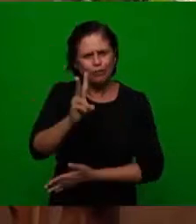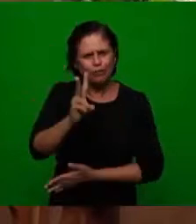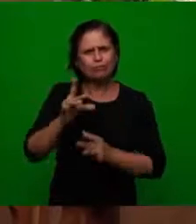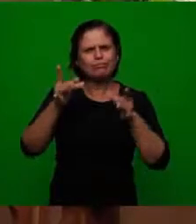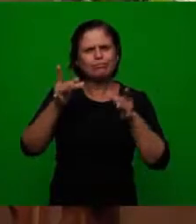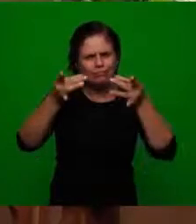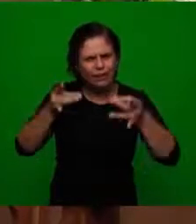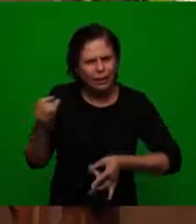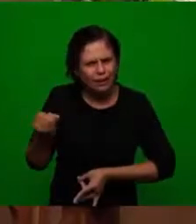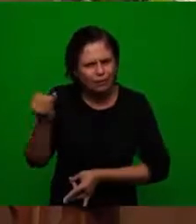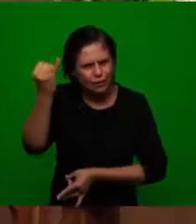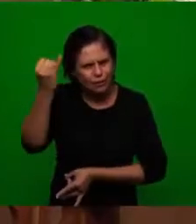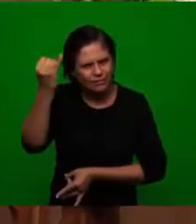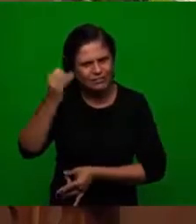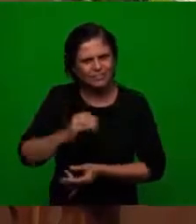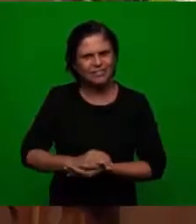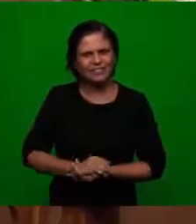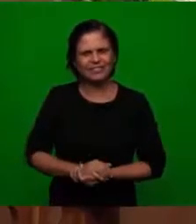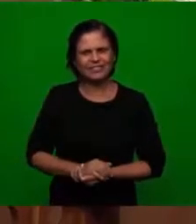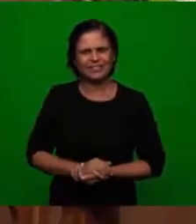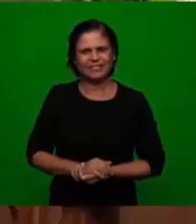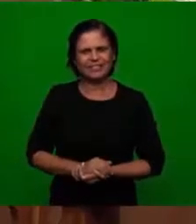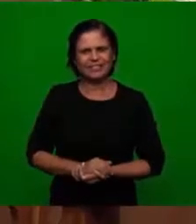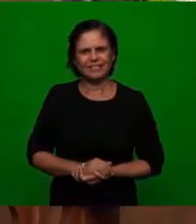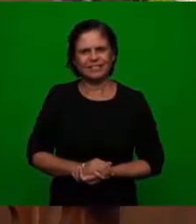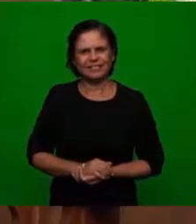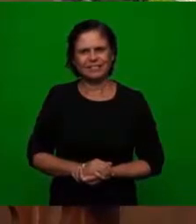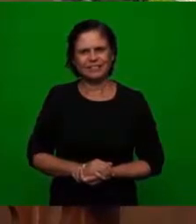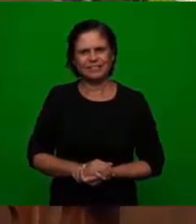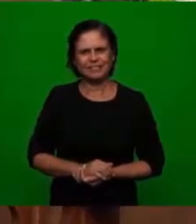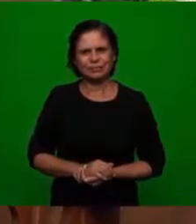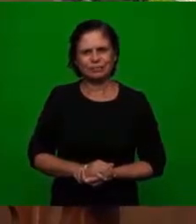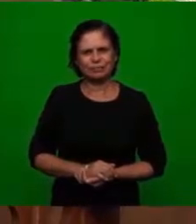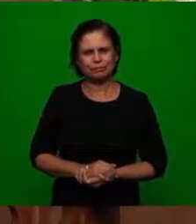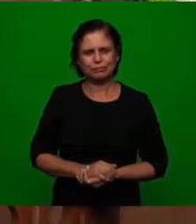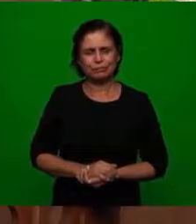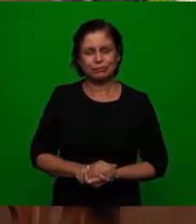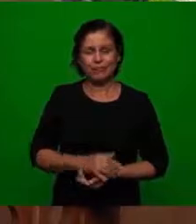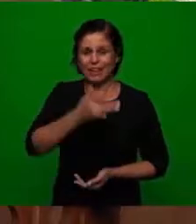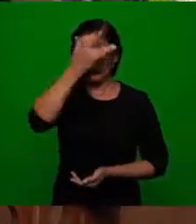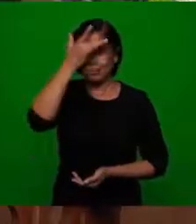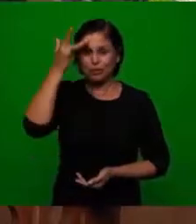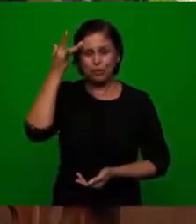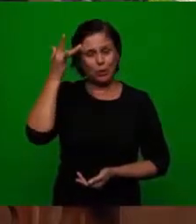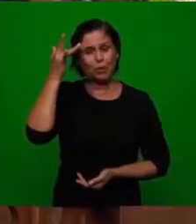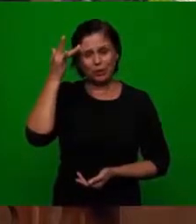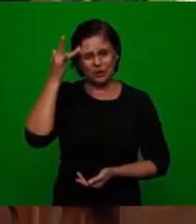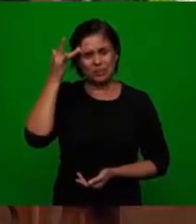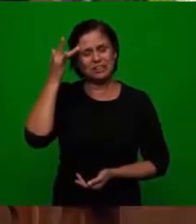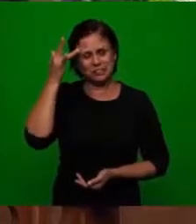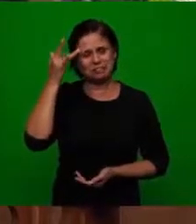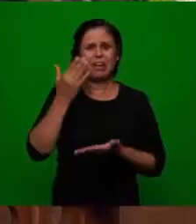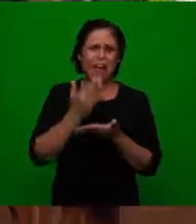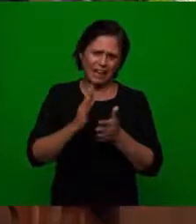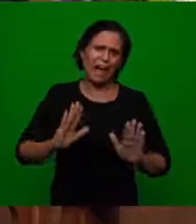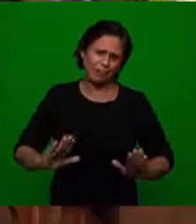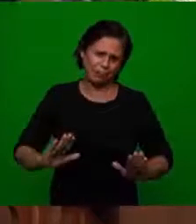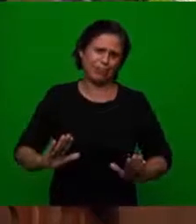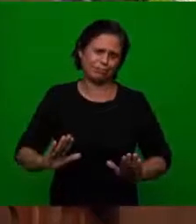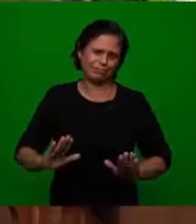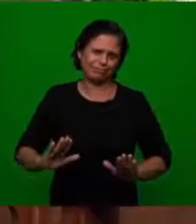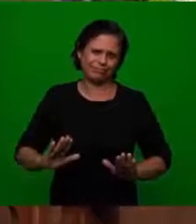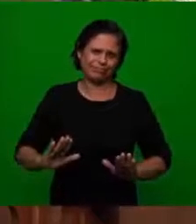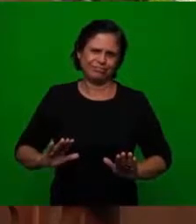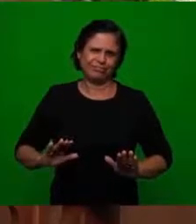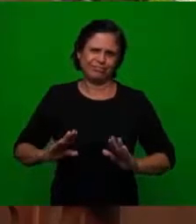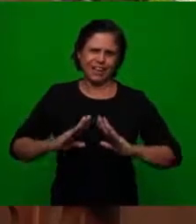and there is another important detail men will be left behind the